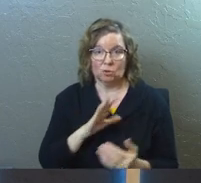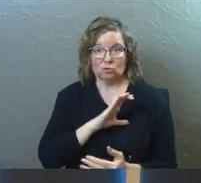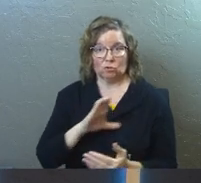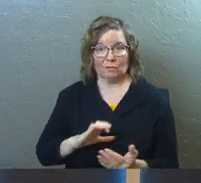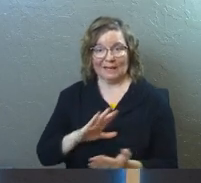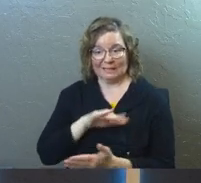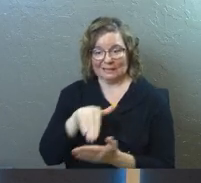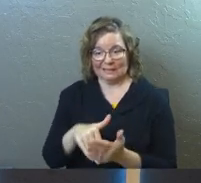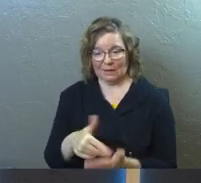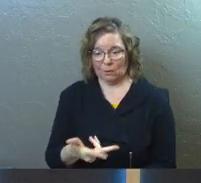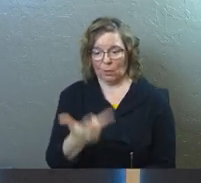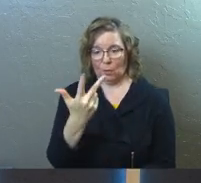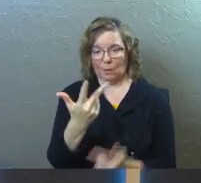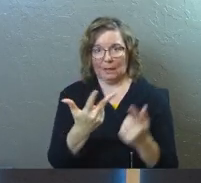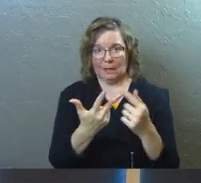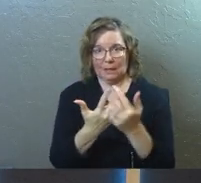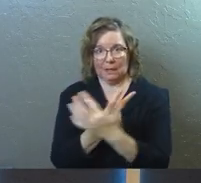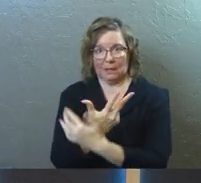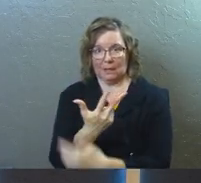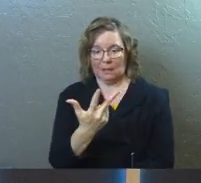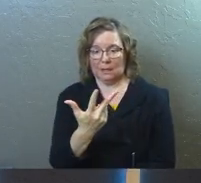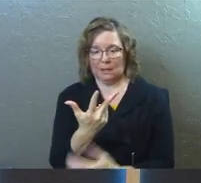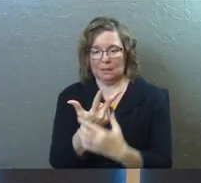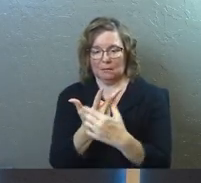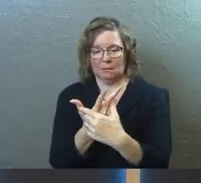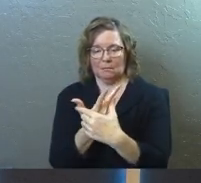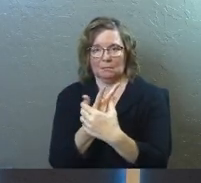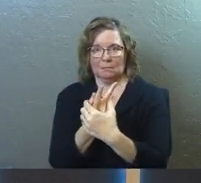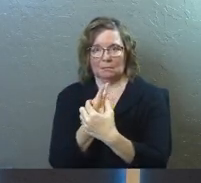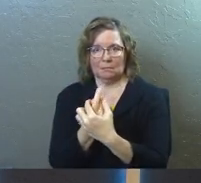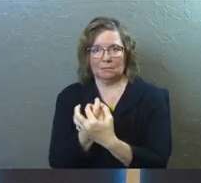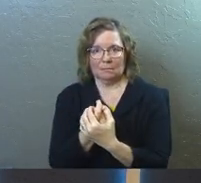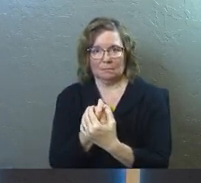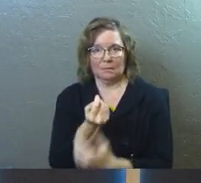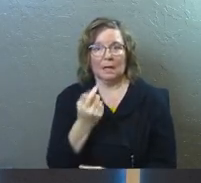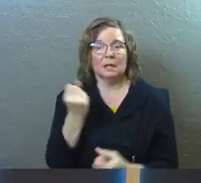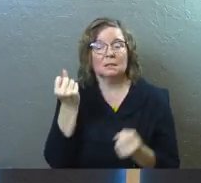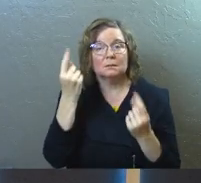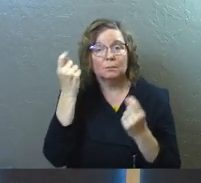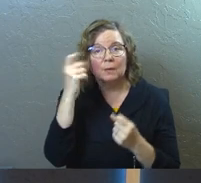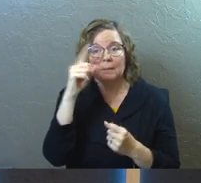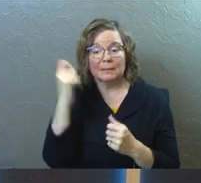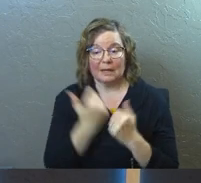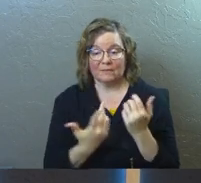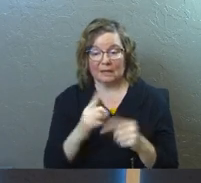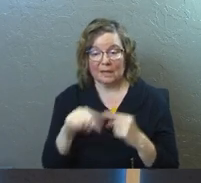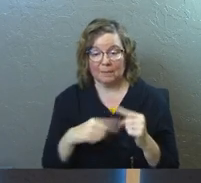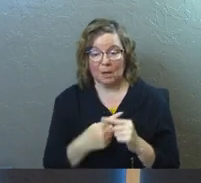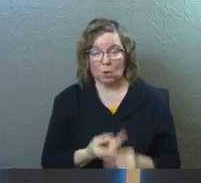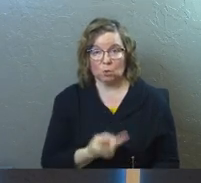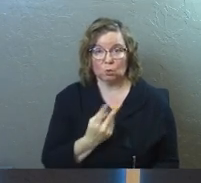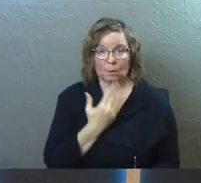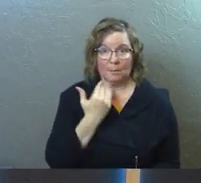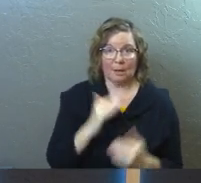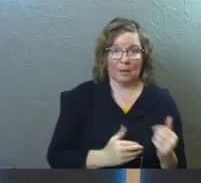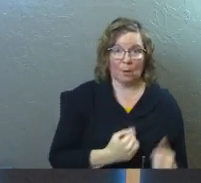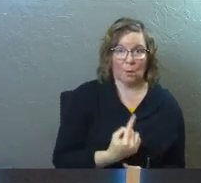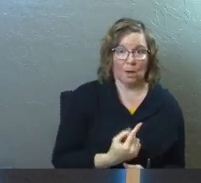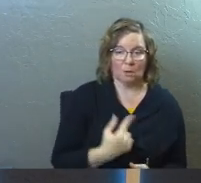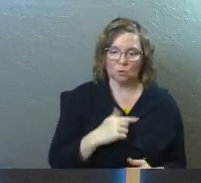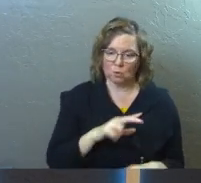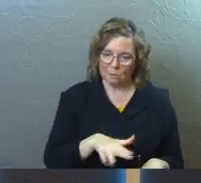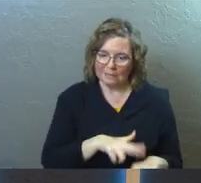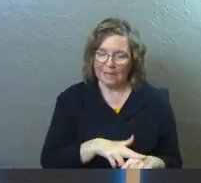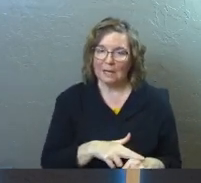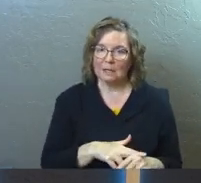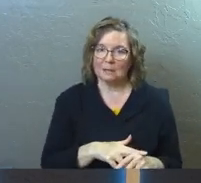It's a surprising last phrase from this passage in Ecclesiastes. it's surprising because everything has been about two are better than one. So you